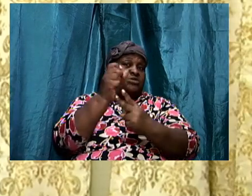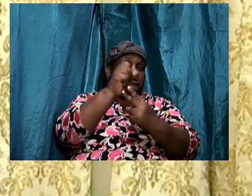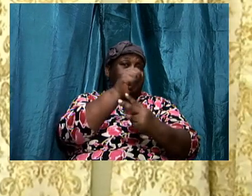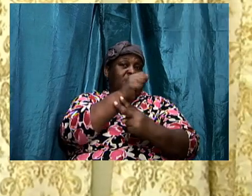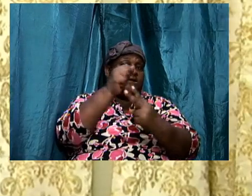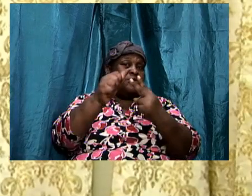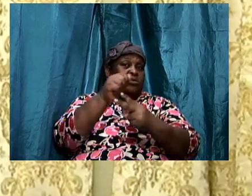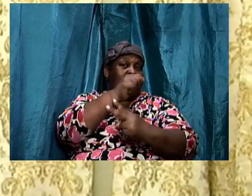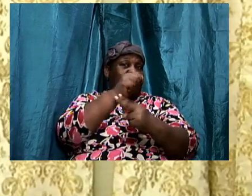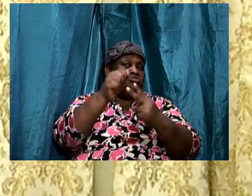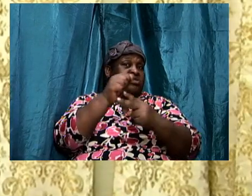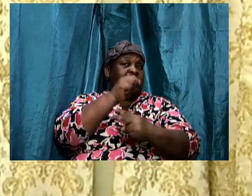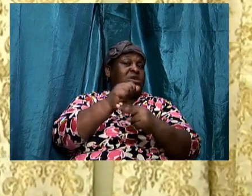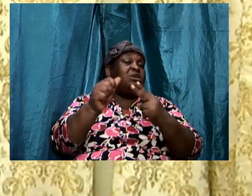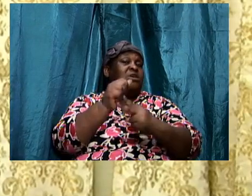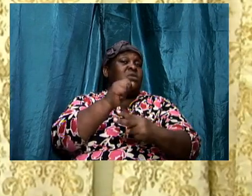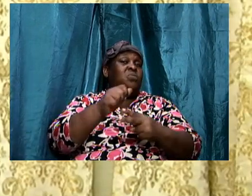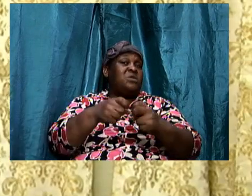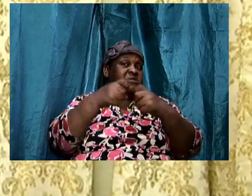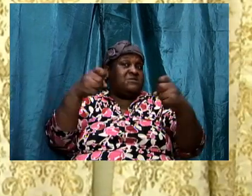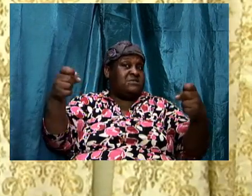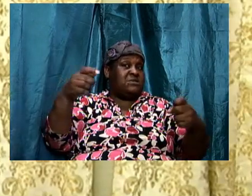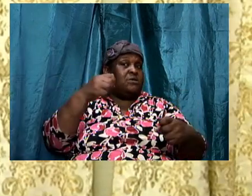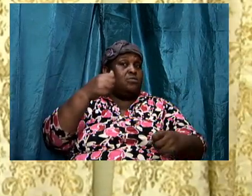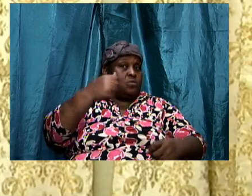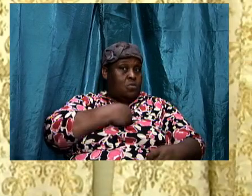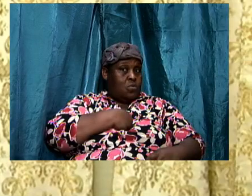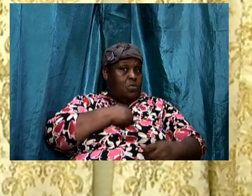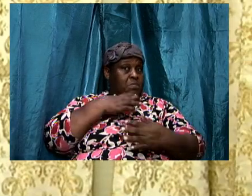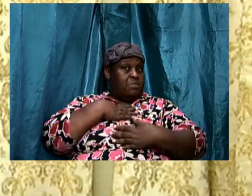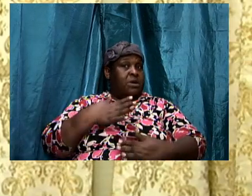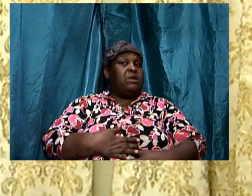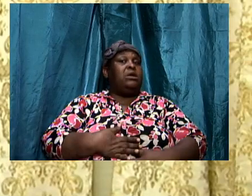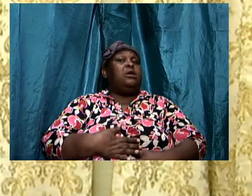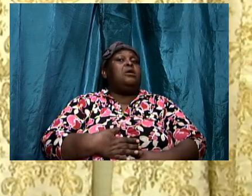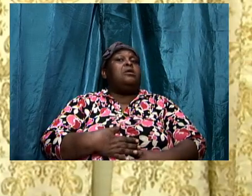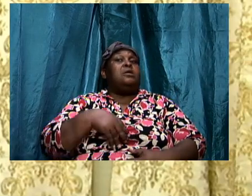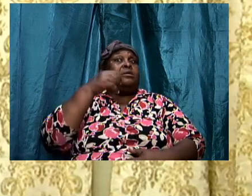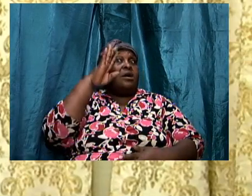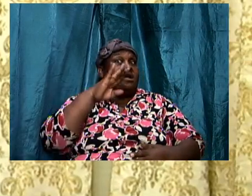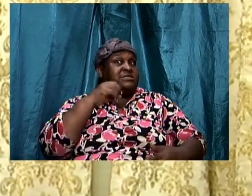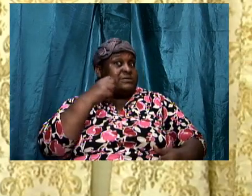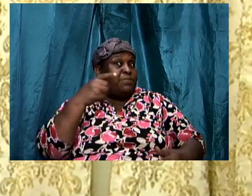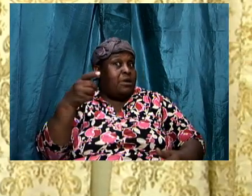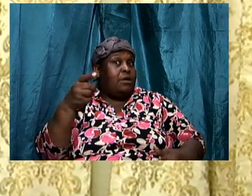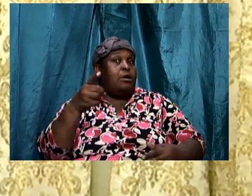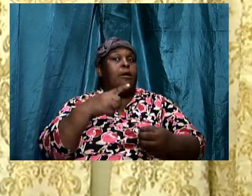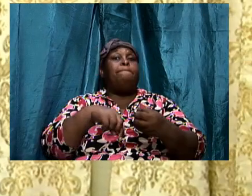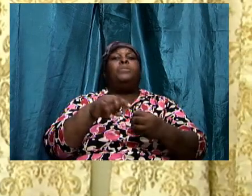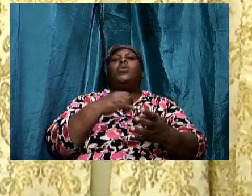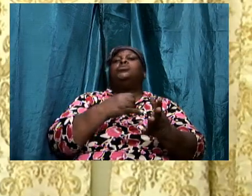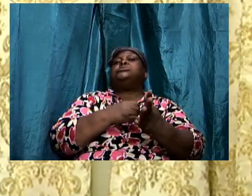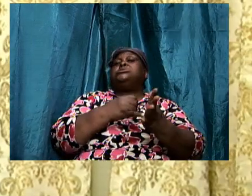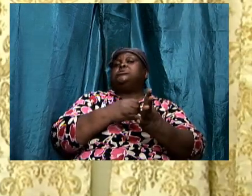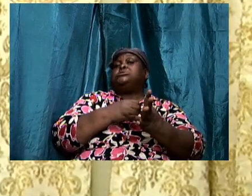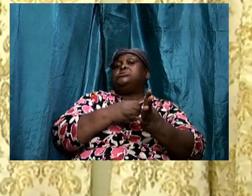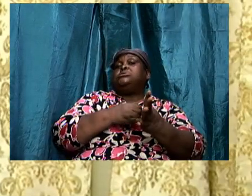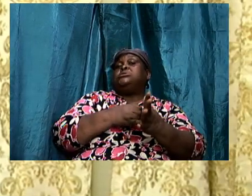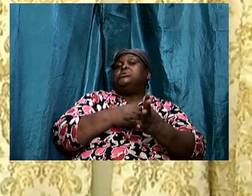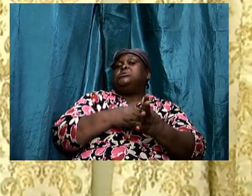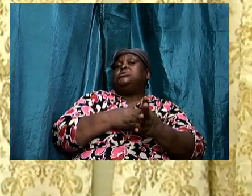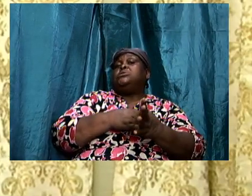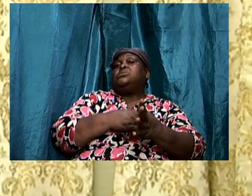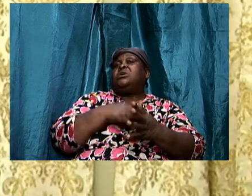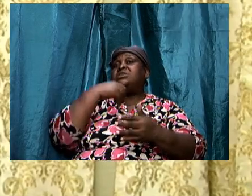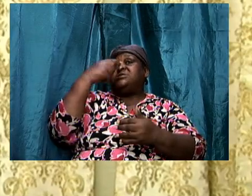body and god speaks to it in a very particular way i mean to this study is not the study to deal with that we're going to